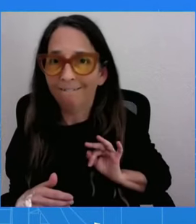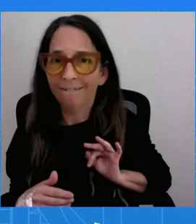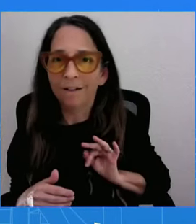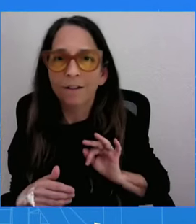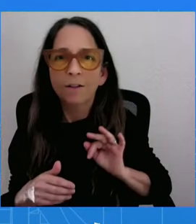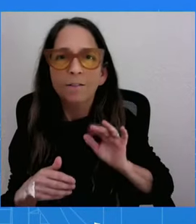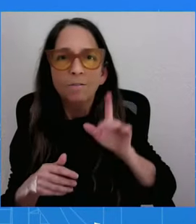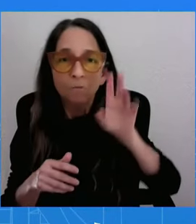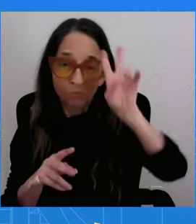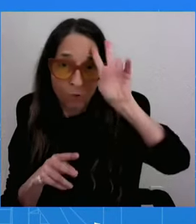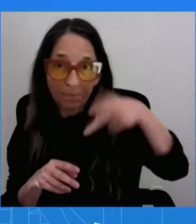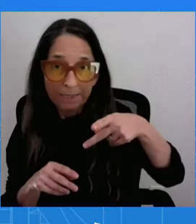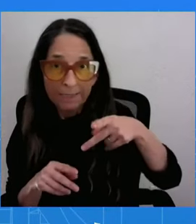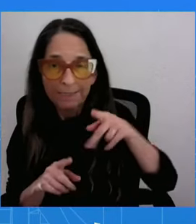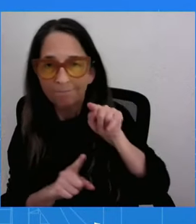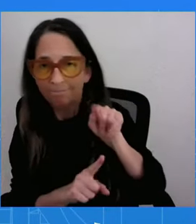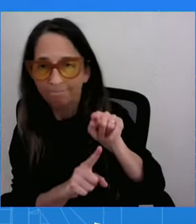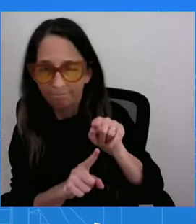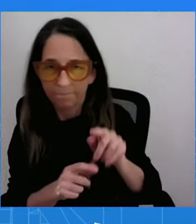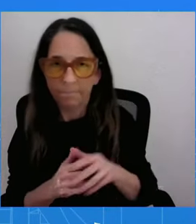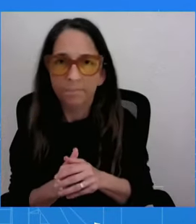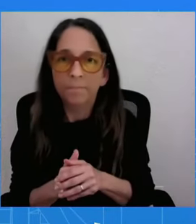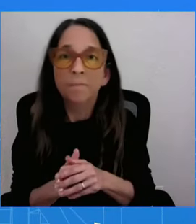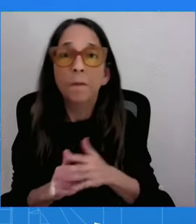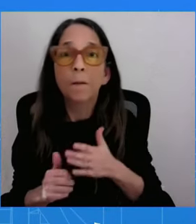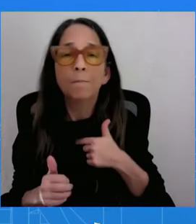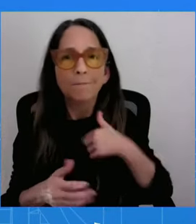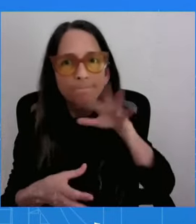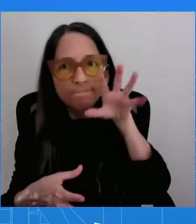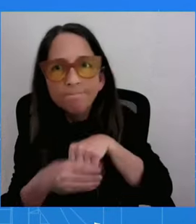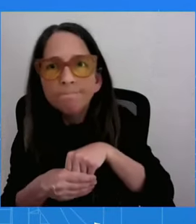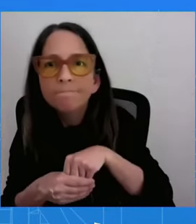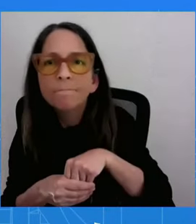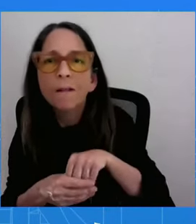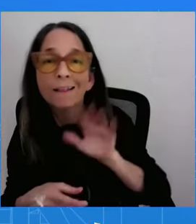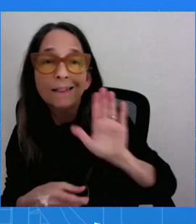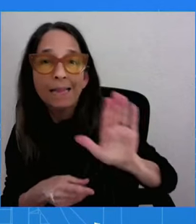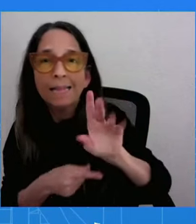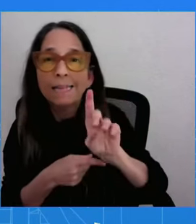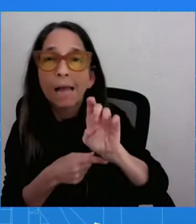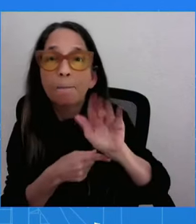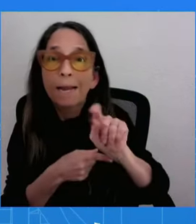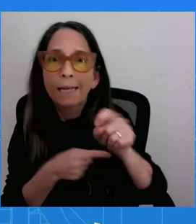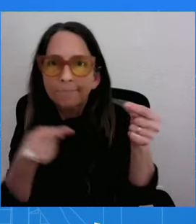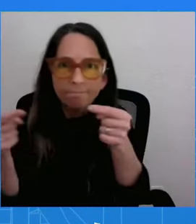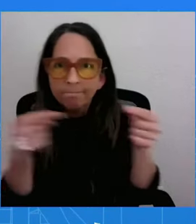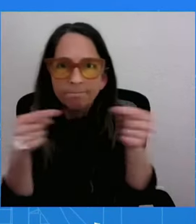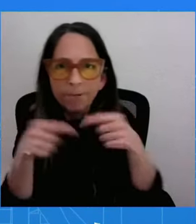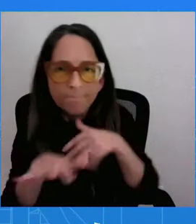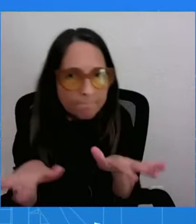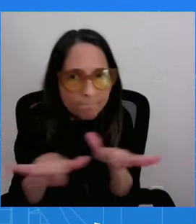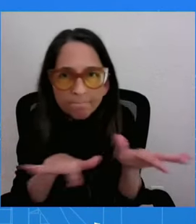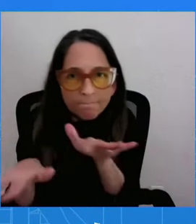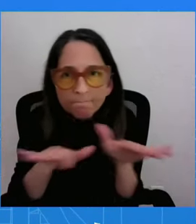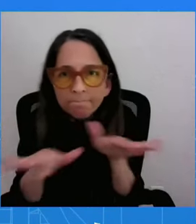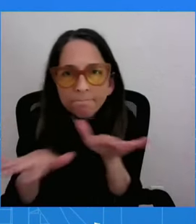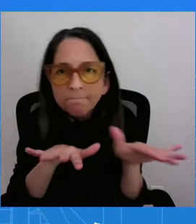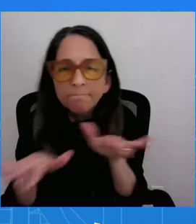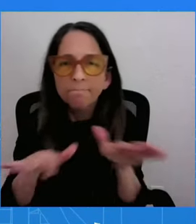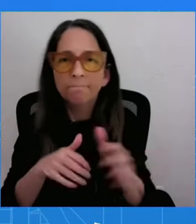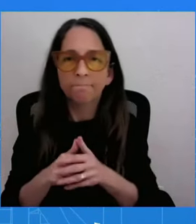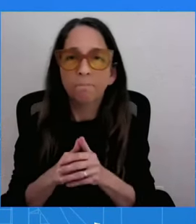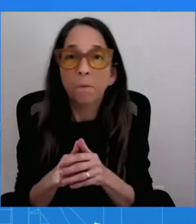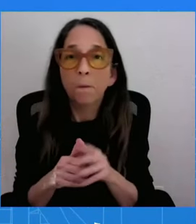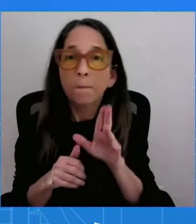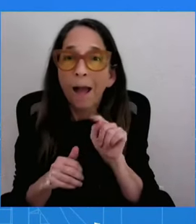and involved in the debate at that time. I do want to be mindful because, obviously, in a week, in less than a week,